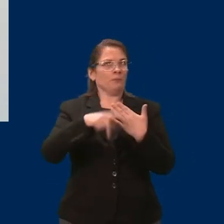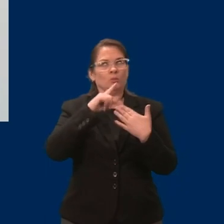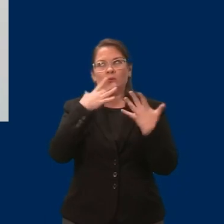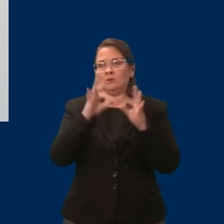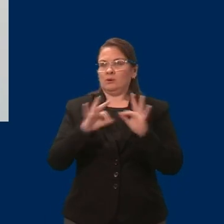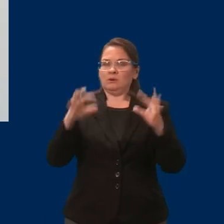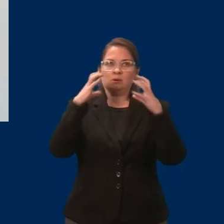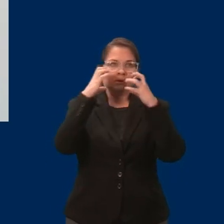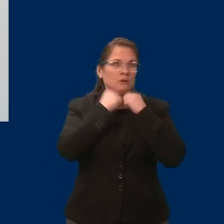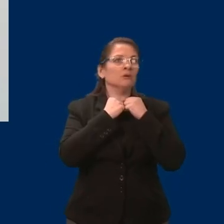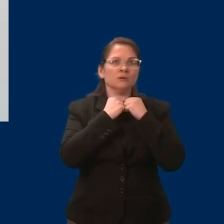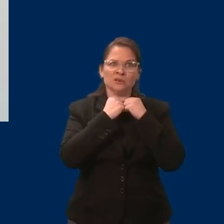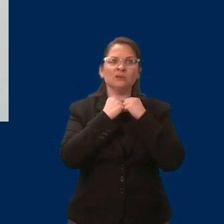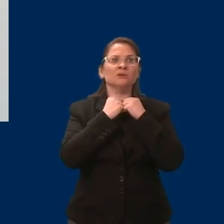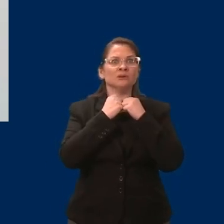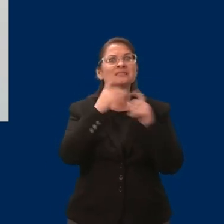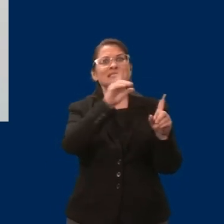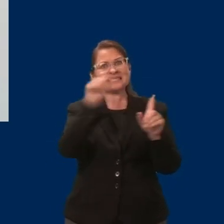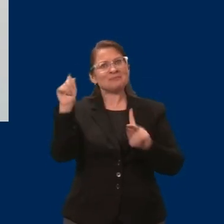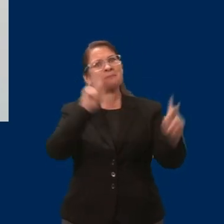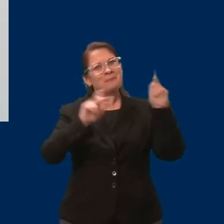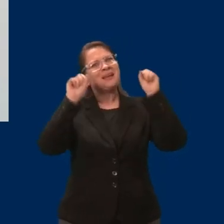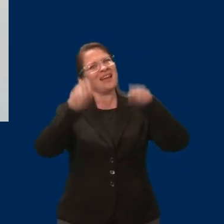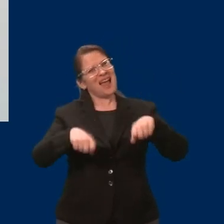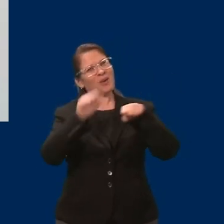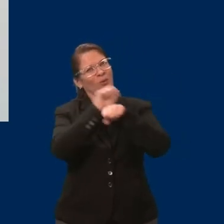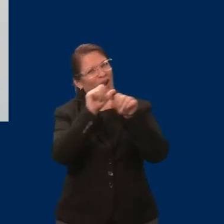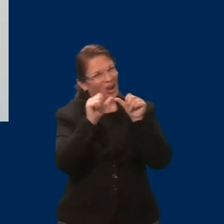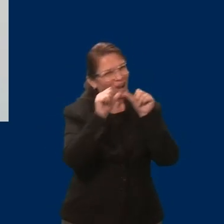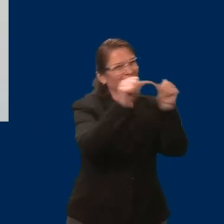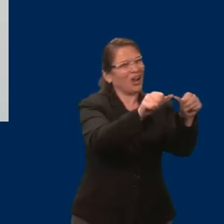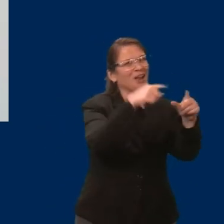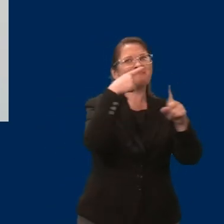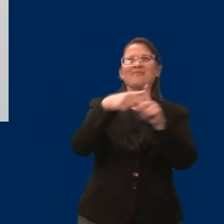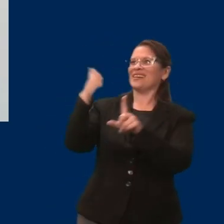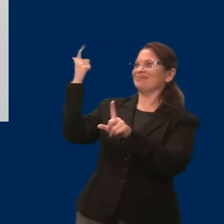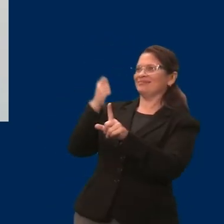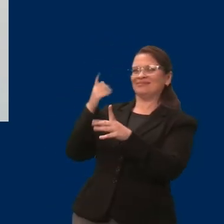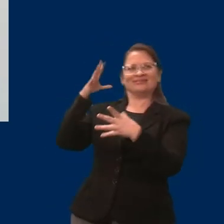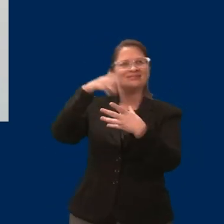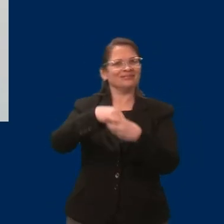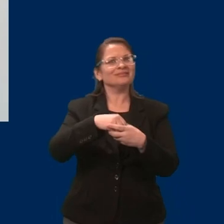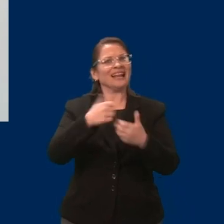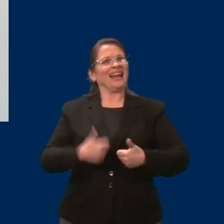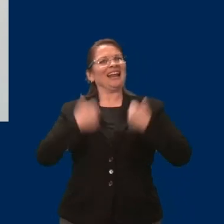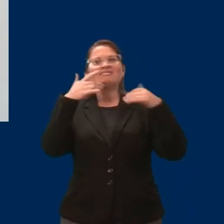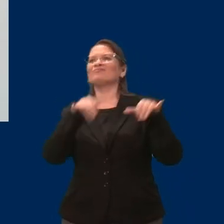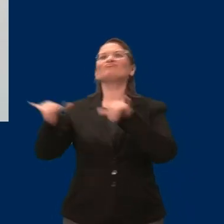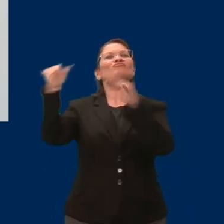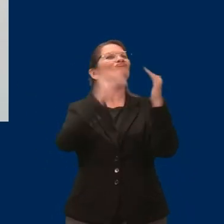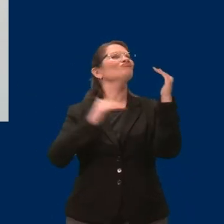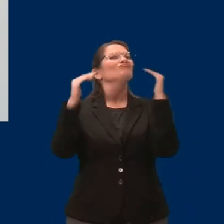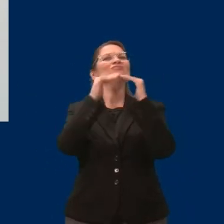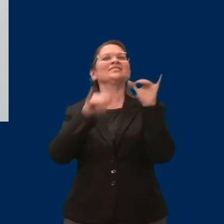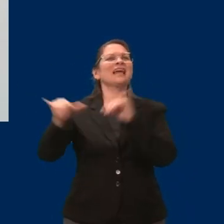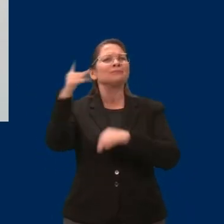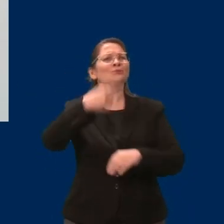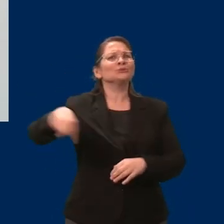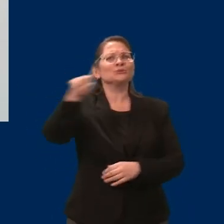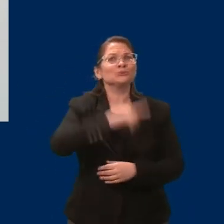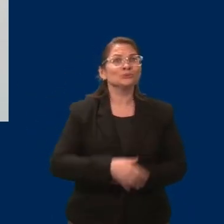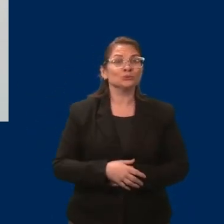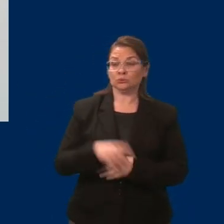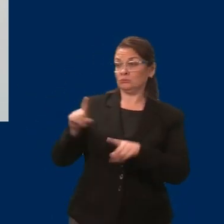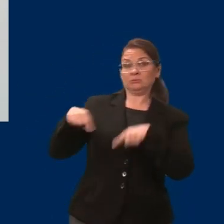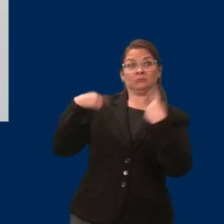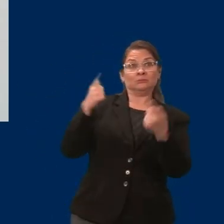people with disabilities to work and live just like everyone else. It's been a little over 20 years since this incredible legislation